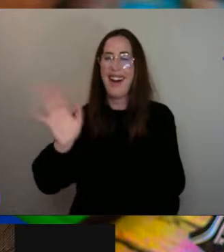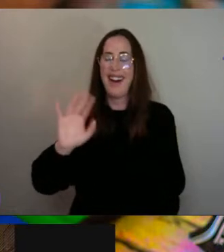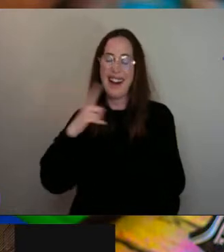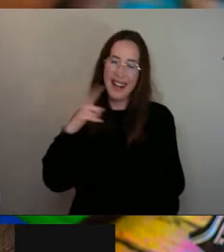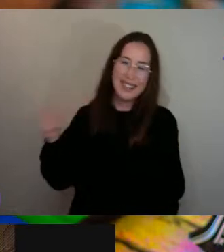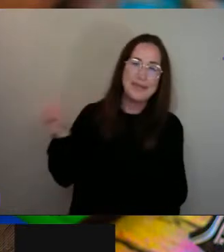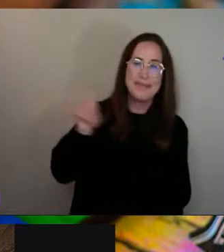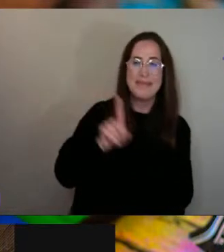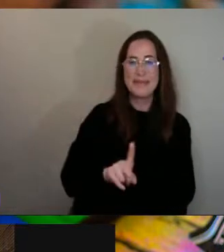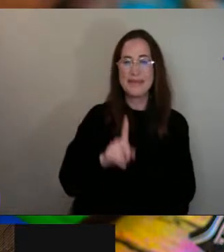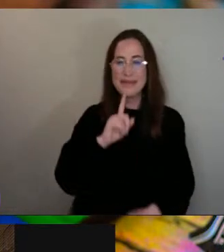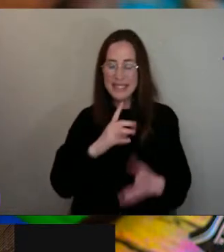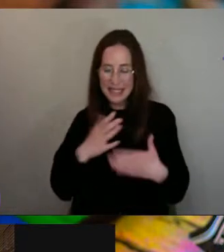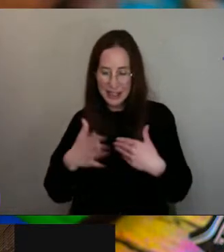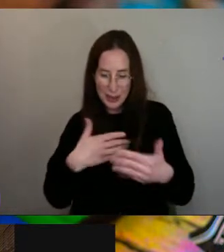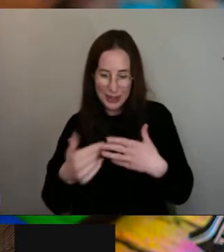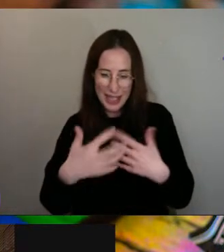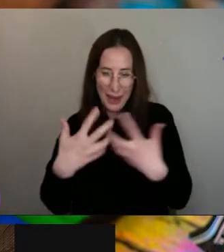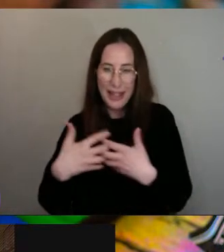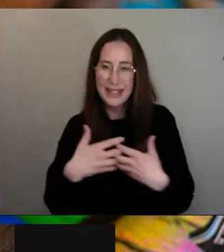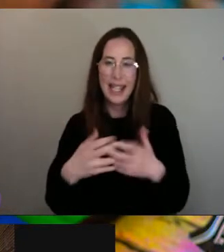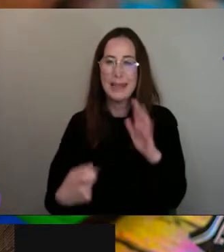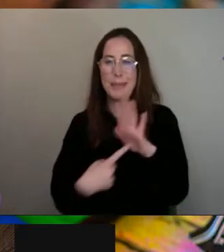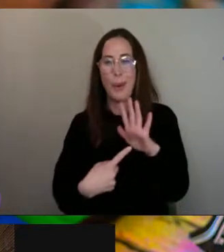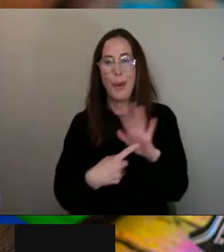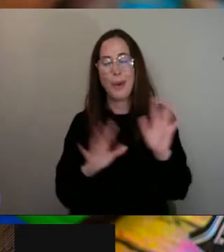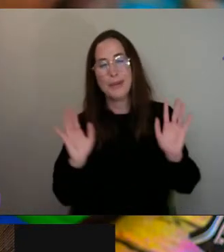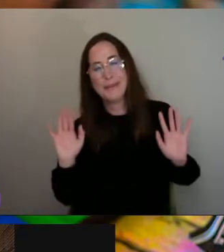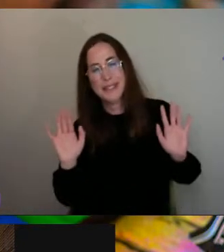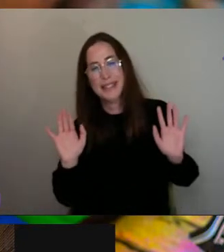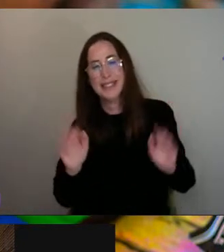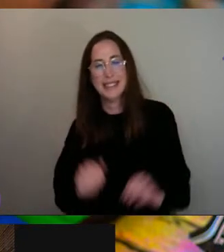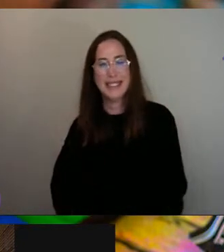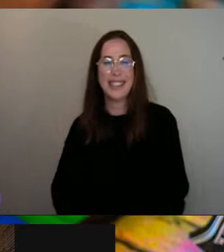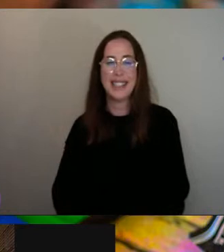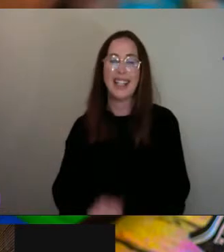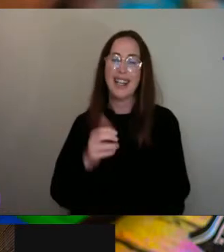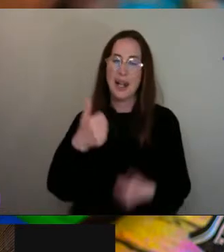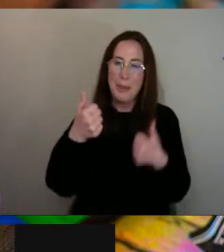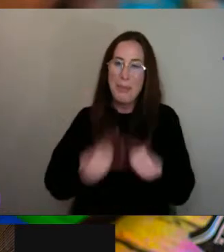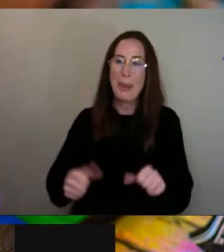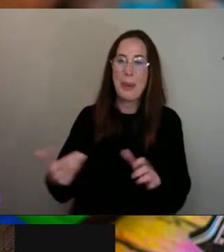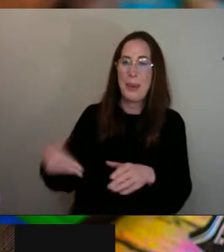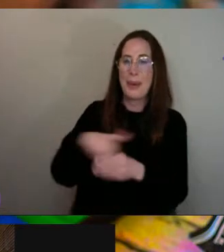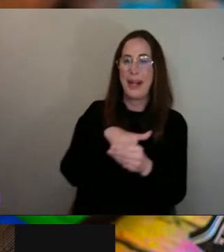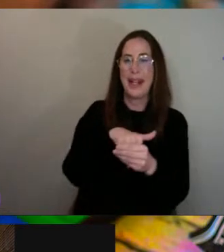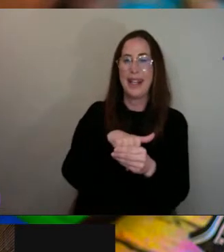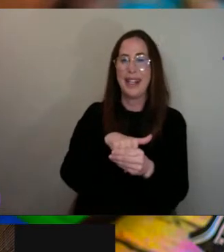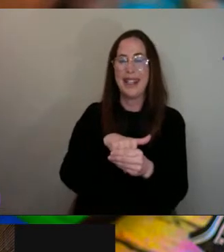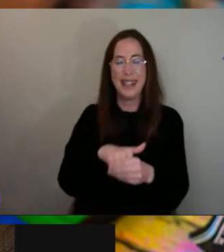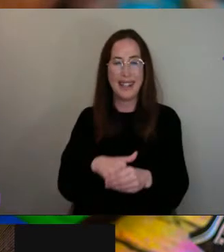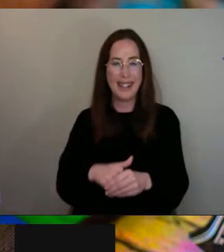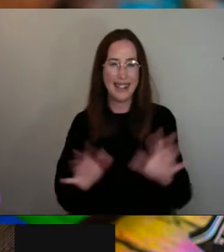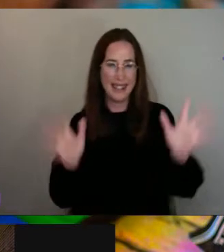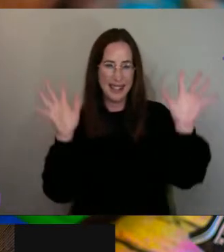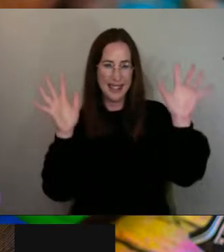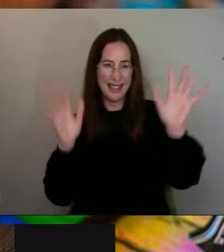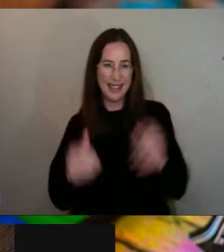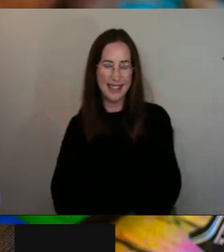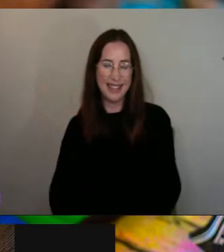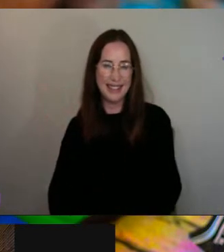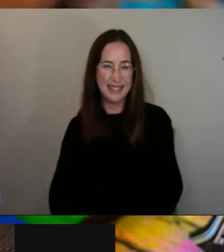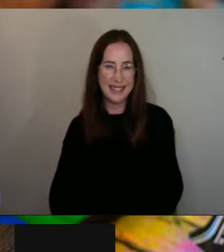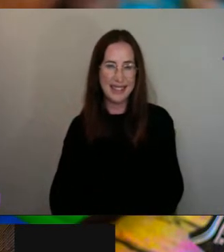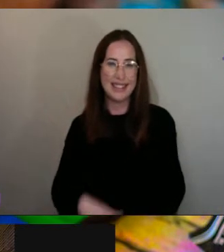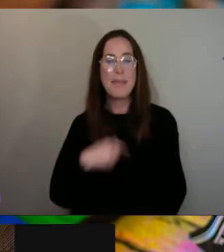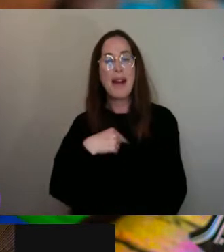like trying to get all the tech stuff sorted out. Oh, you did well. You made it. You made it. I did get here in the end. But now I know